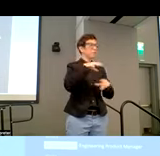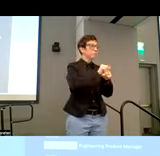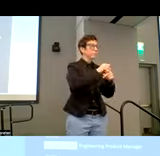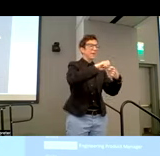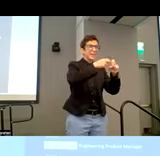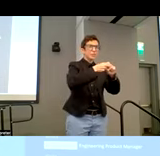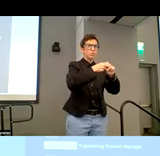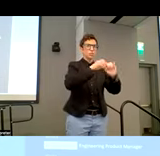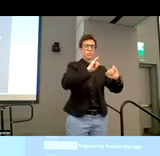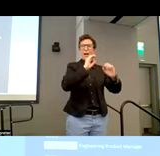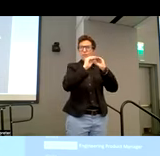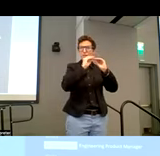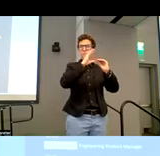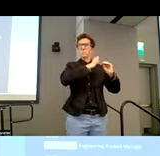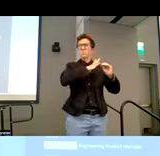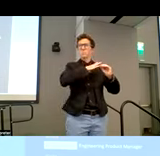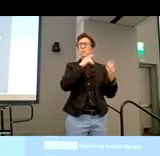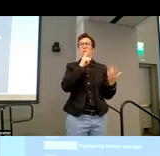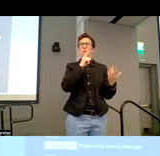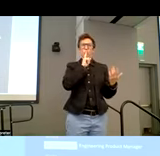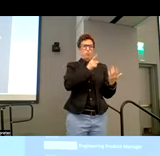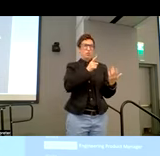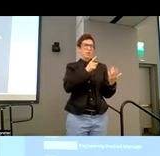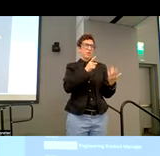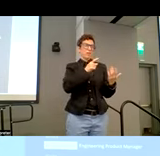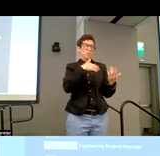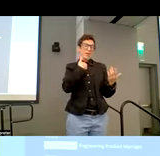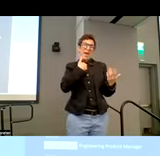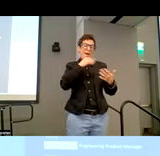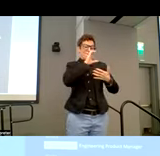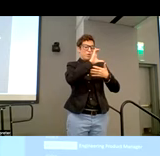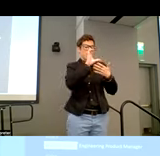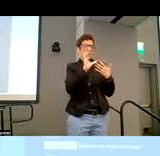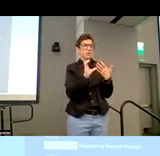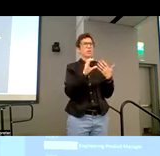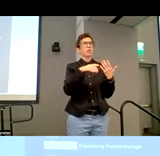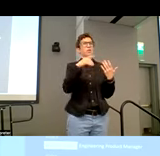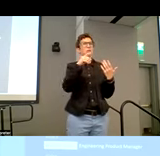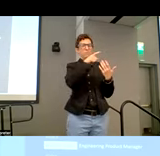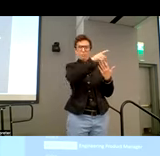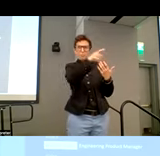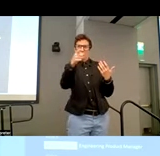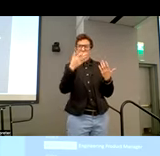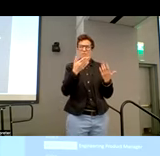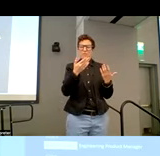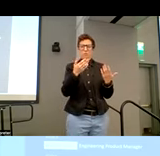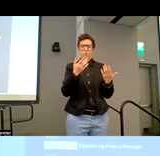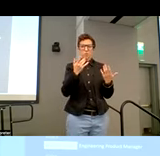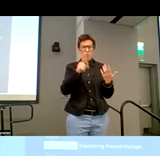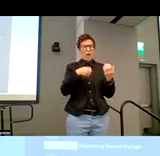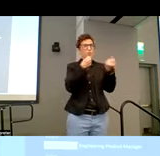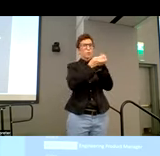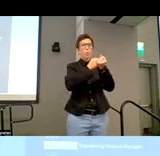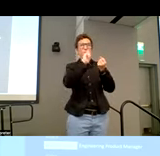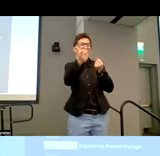things that we should fix, right? We're expecting these to be acceptance criteria, not as new features, but things that you have to, you know, support later down